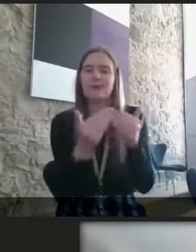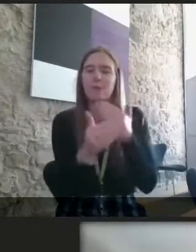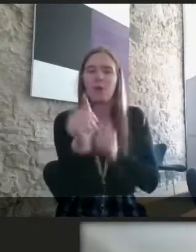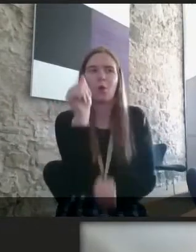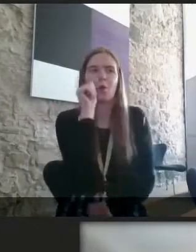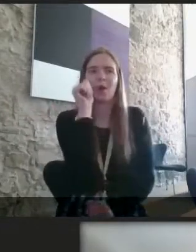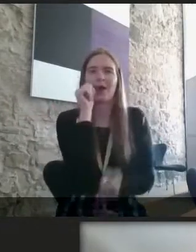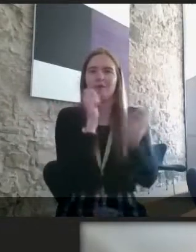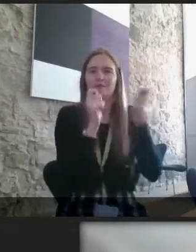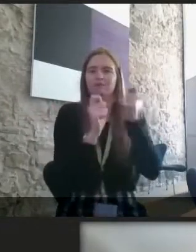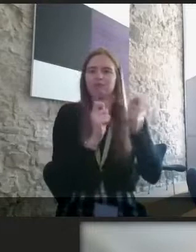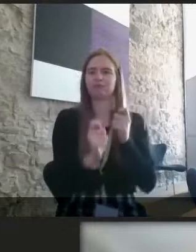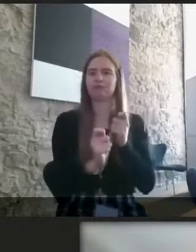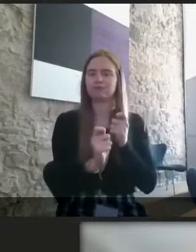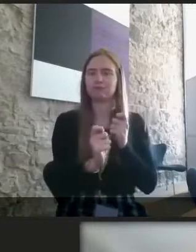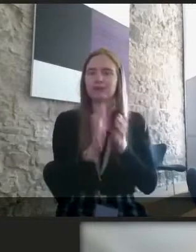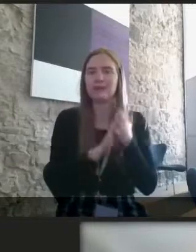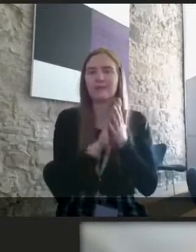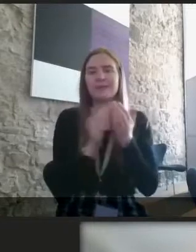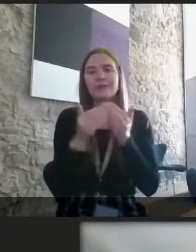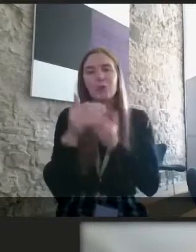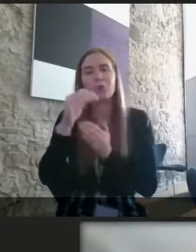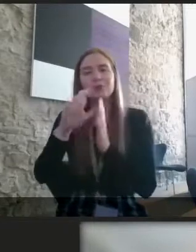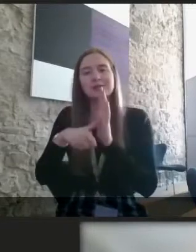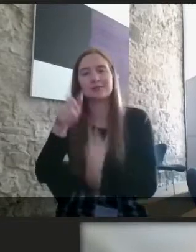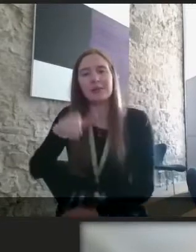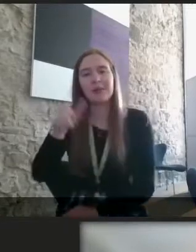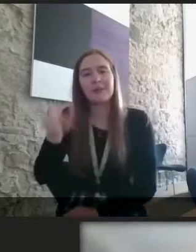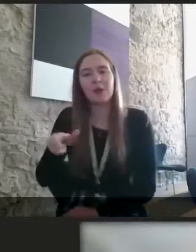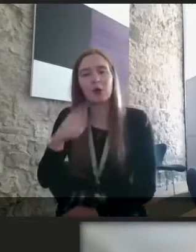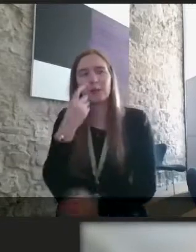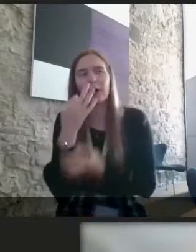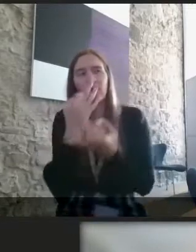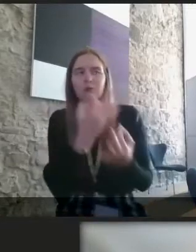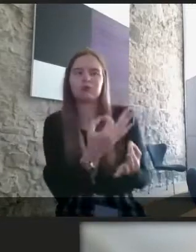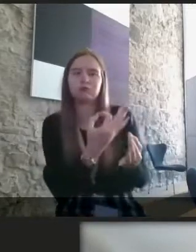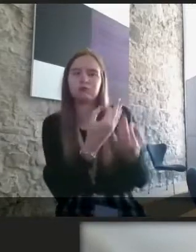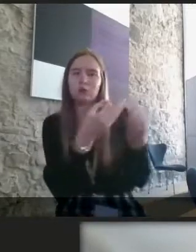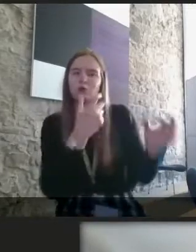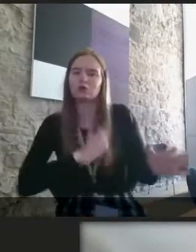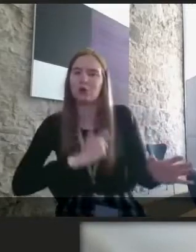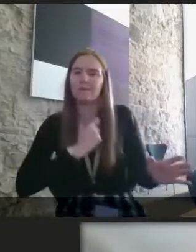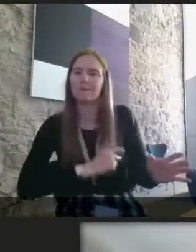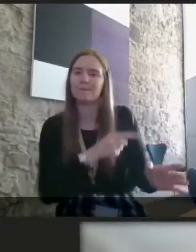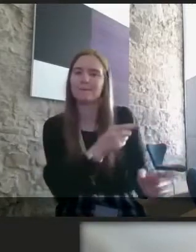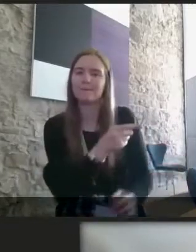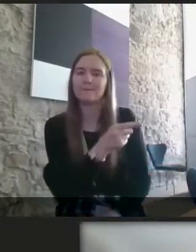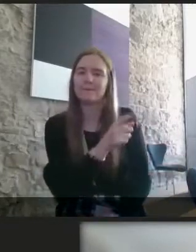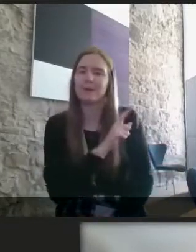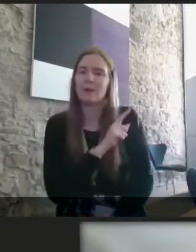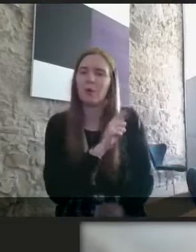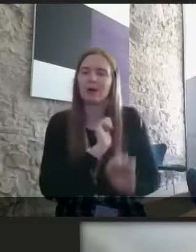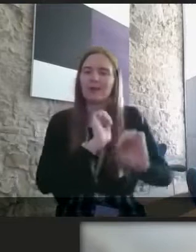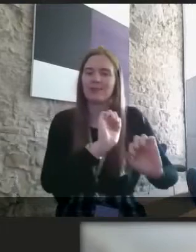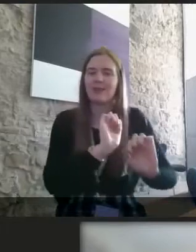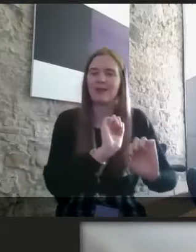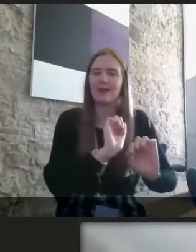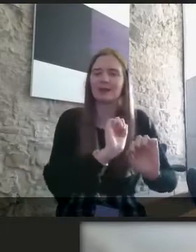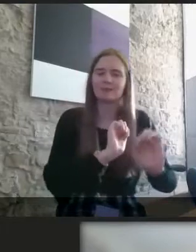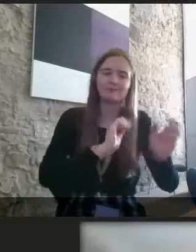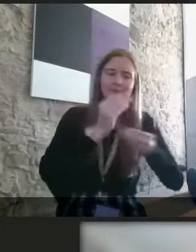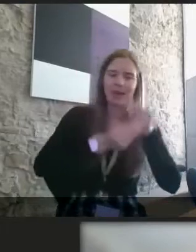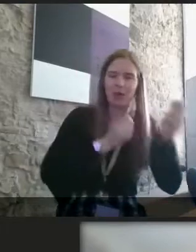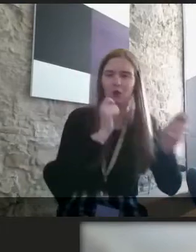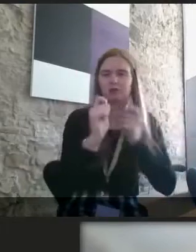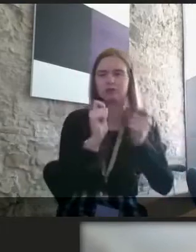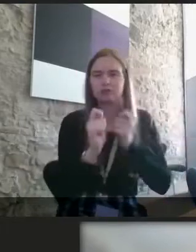adjustments and so more disabled people are likely to be attracted to those roles because of the the way that the the dialogue is changing